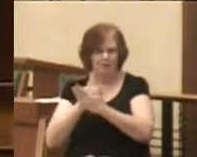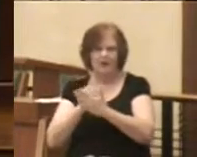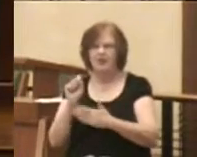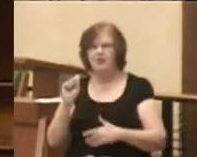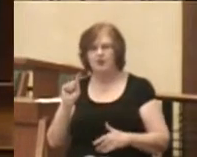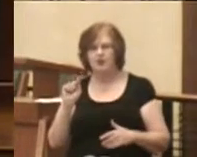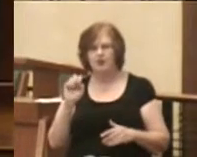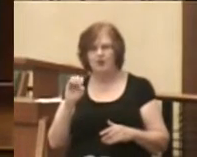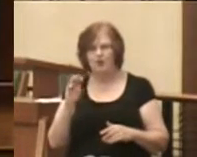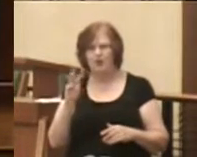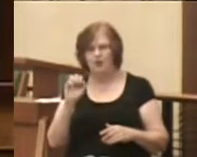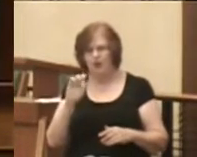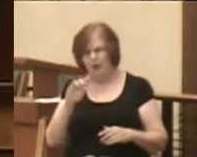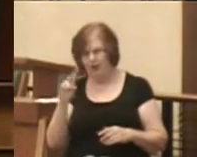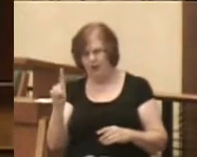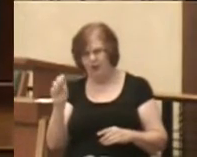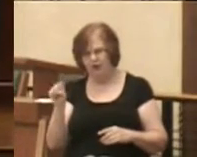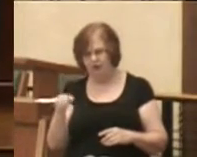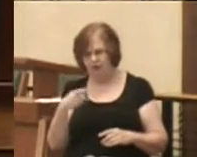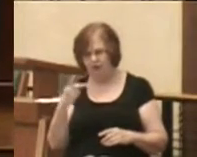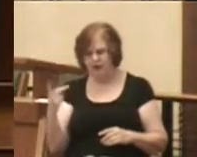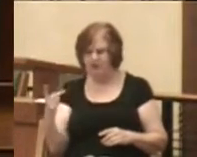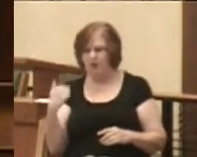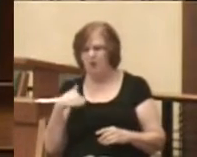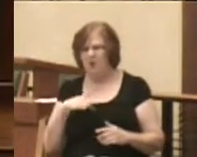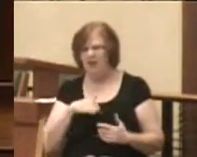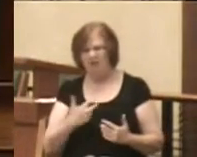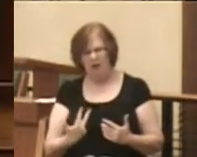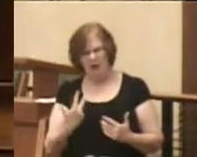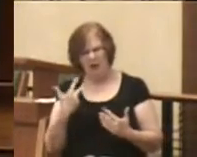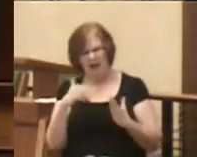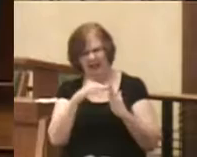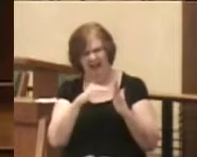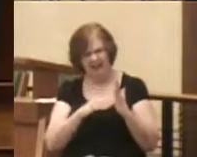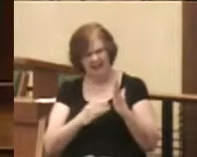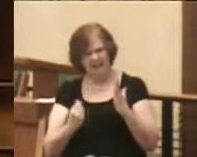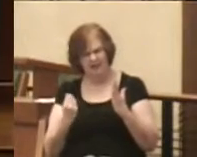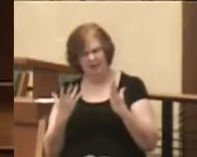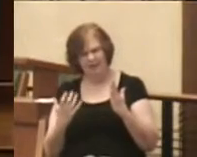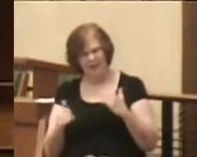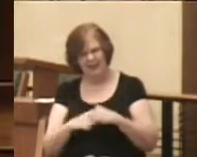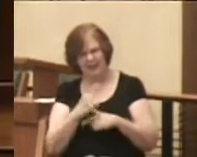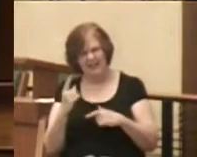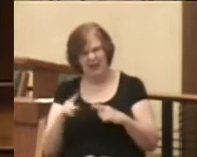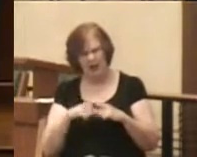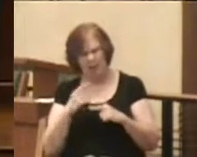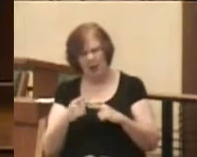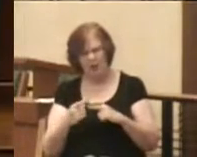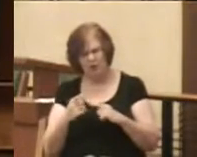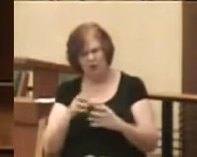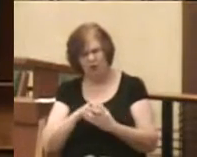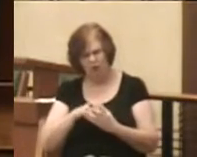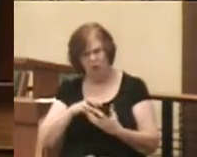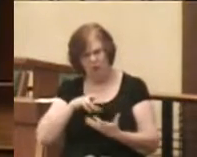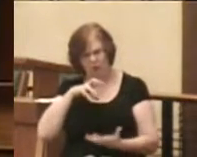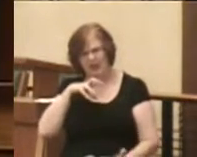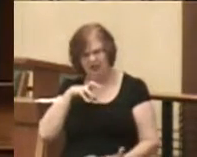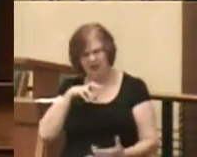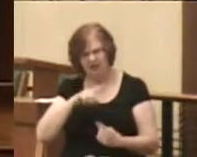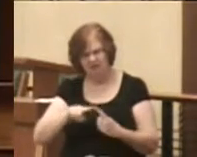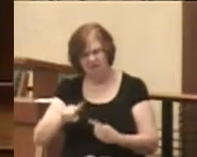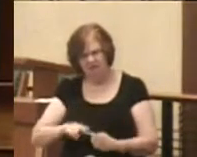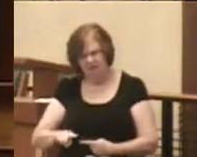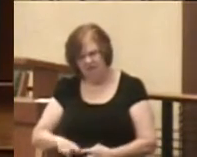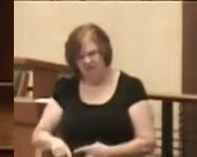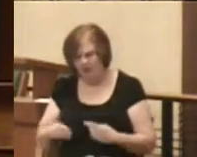our design. We have three lessons offered to us today about riches in some way or another.